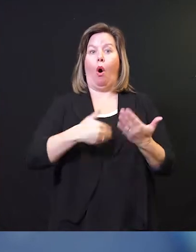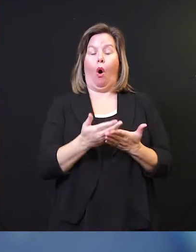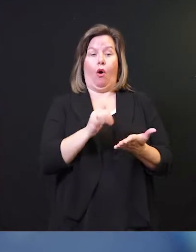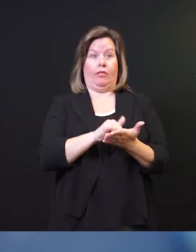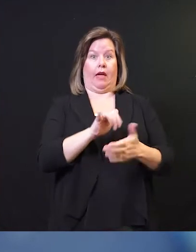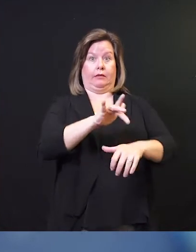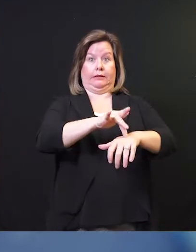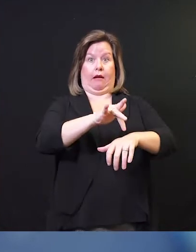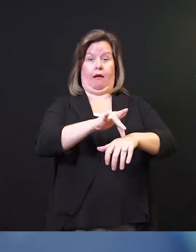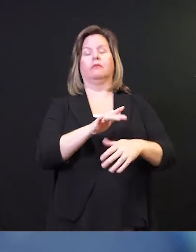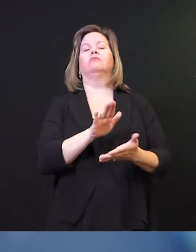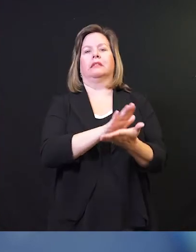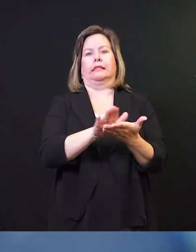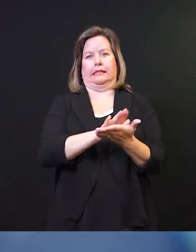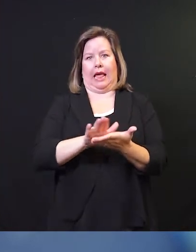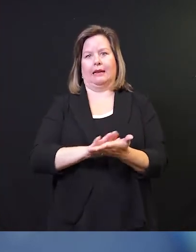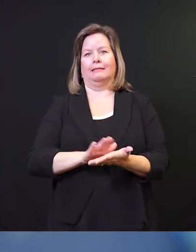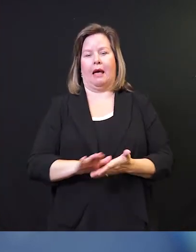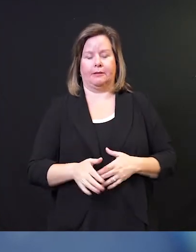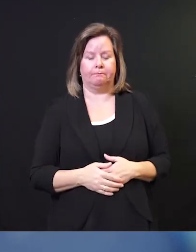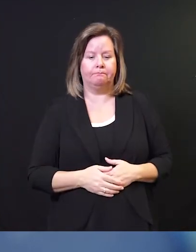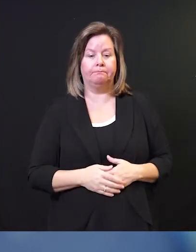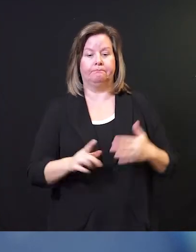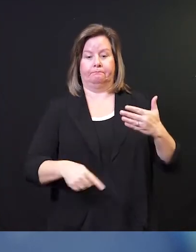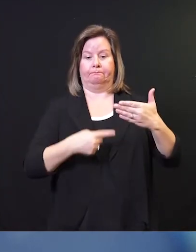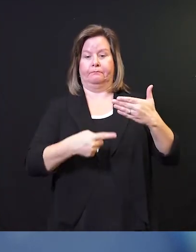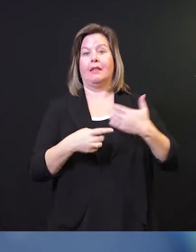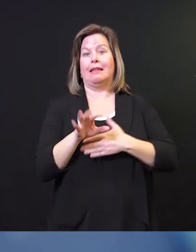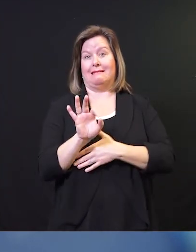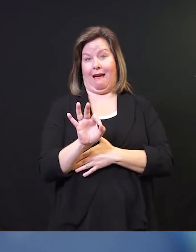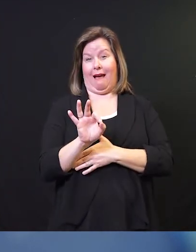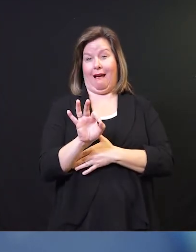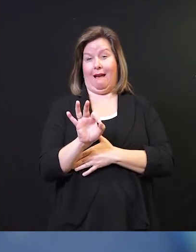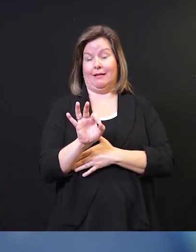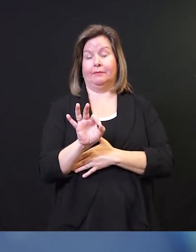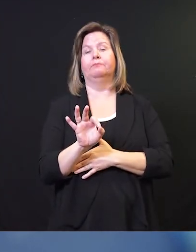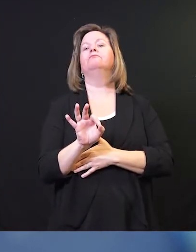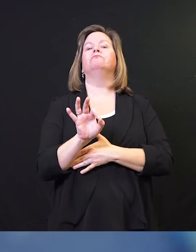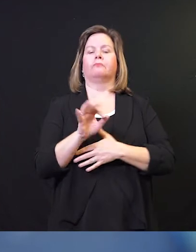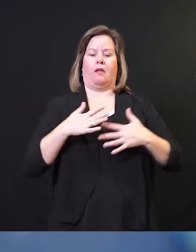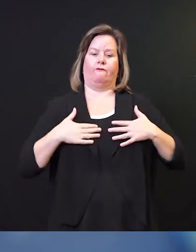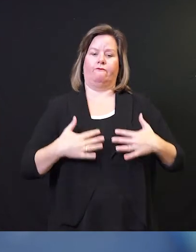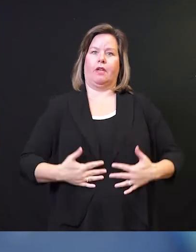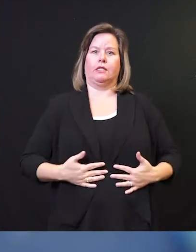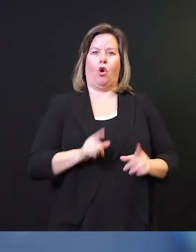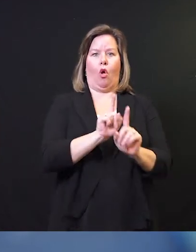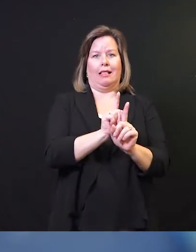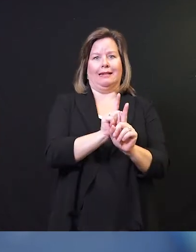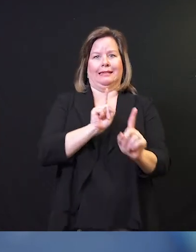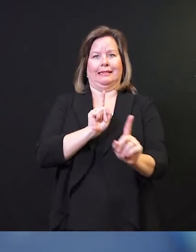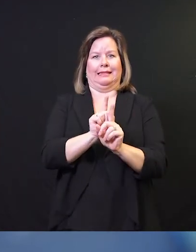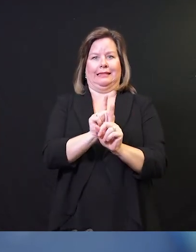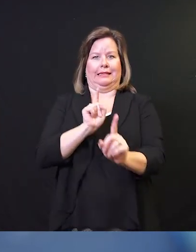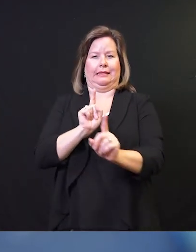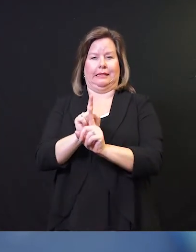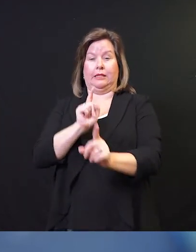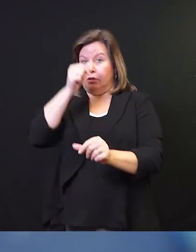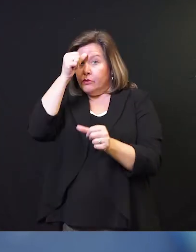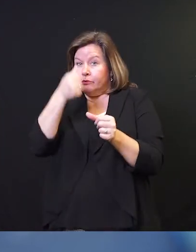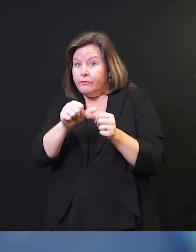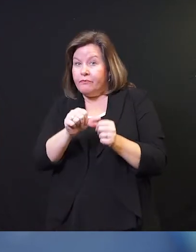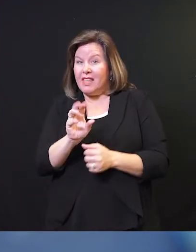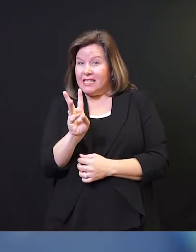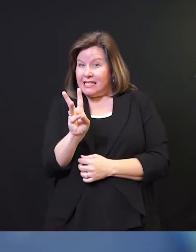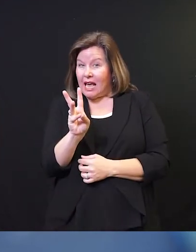common, let's keep those sanitized. Number nine, maintaining the physical distancing, maintaining at least six feet apart.